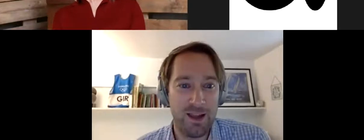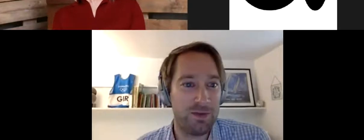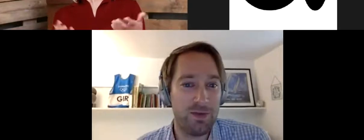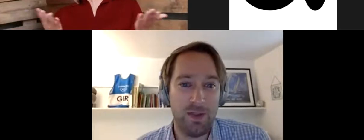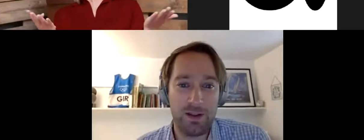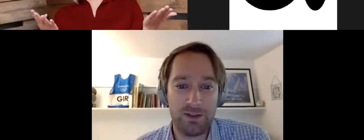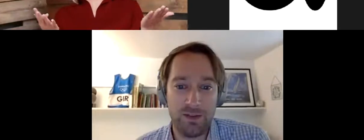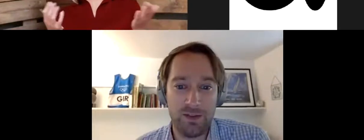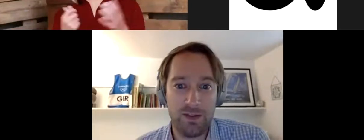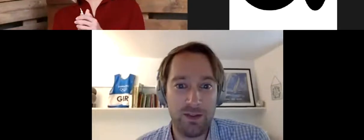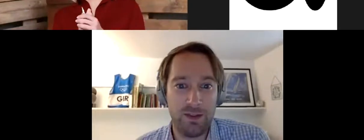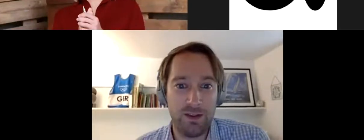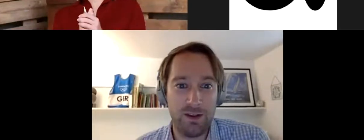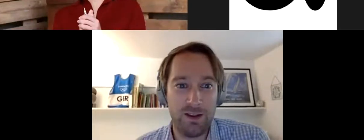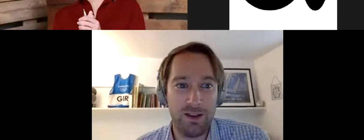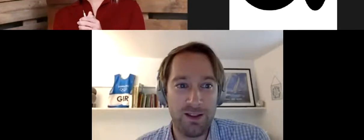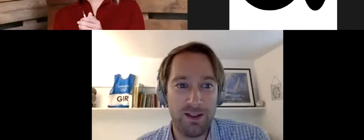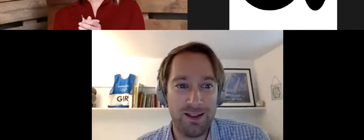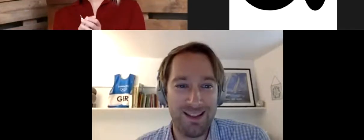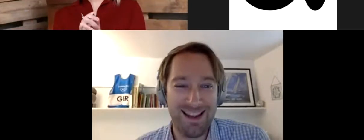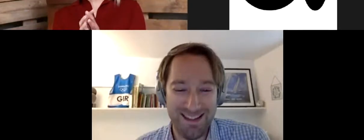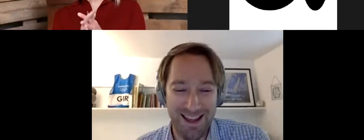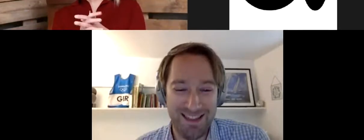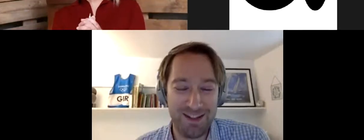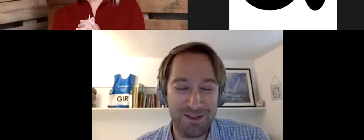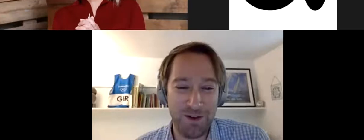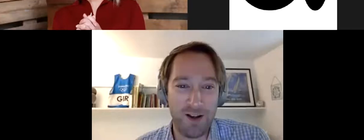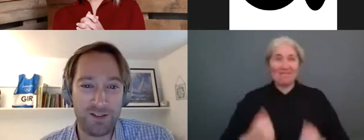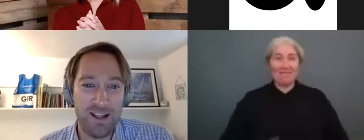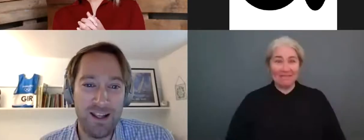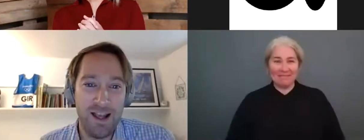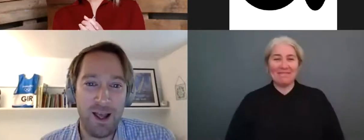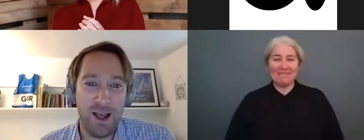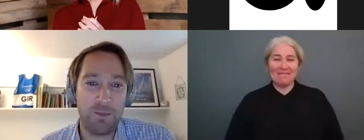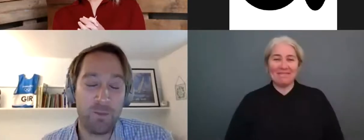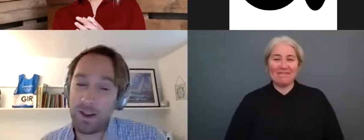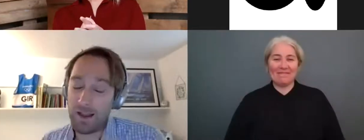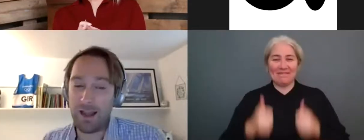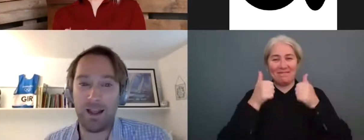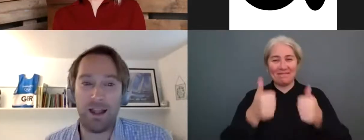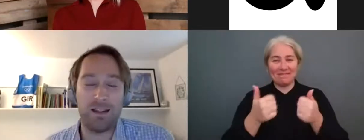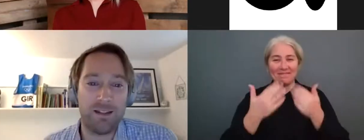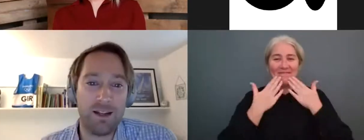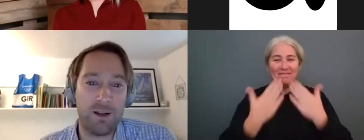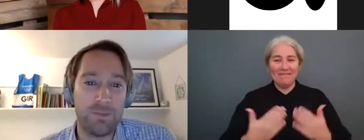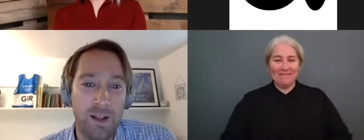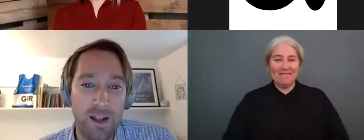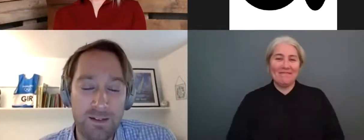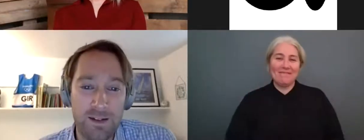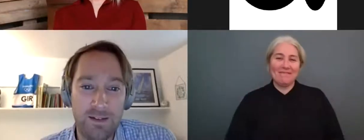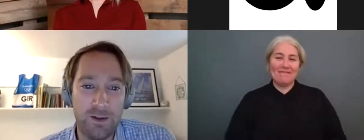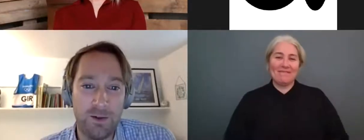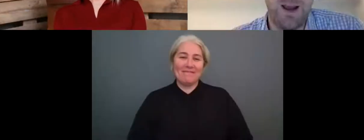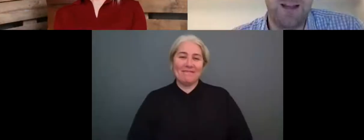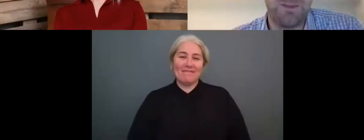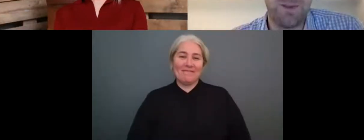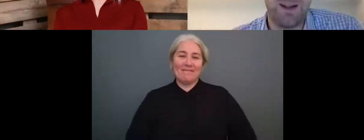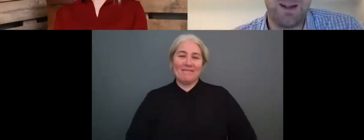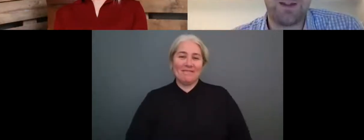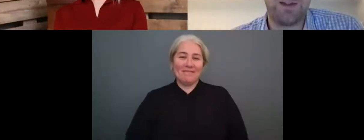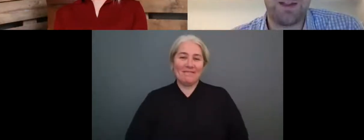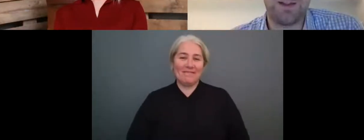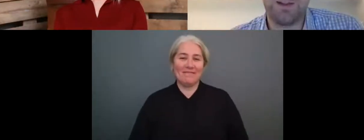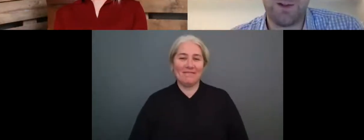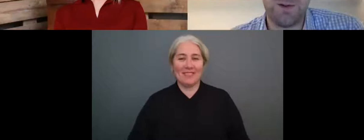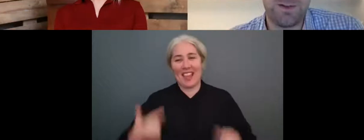Okay, thanks. Please go ahead. Okay, thanks very much. Well, yeah, as I said, I'm delighted to be